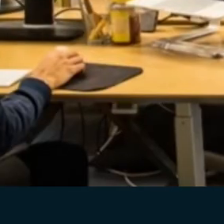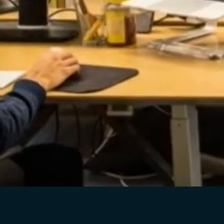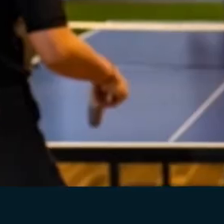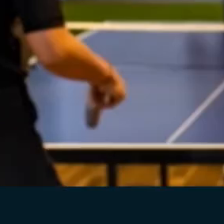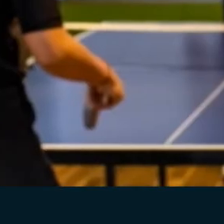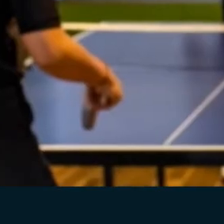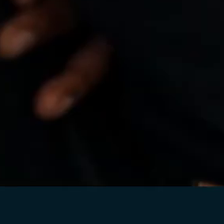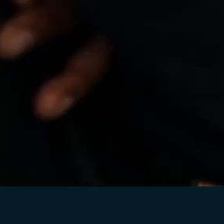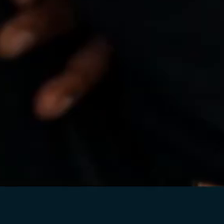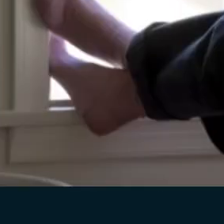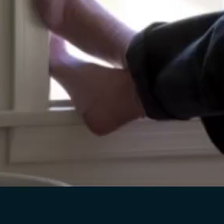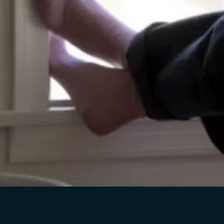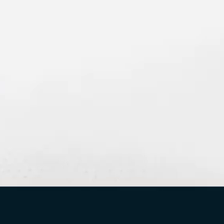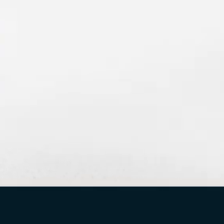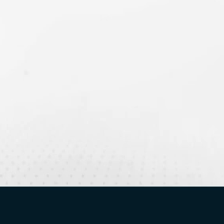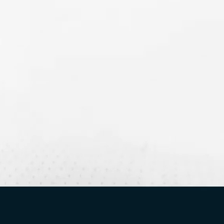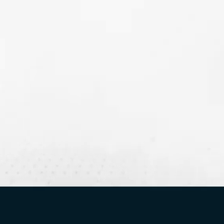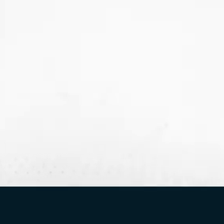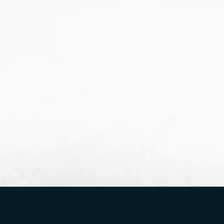minutes.